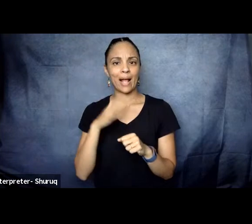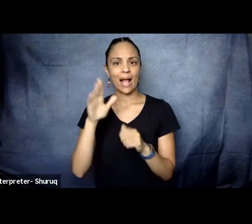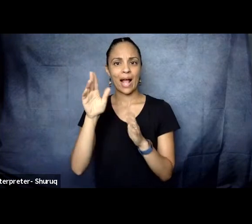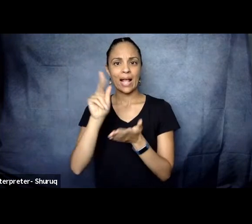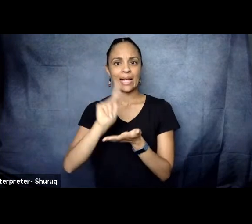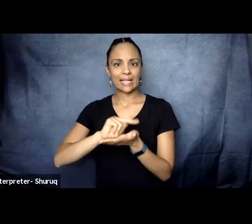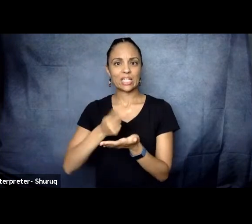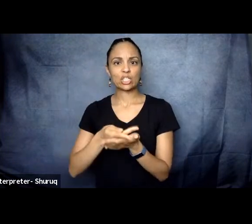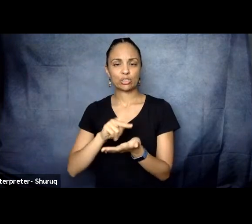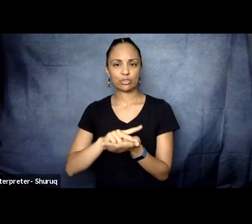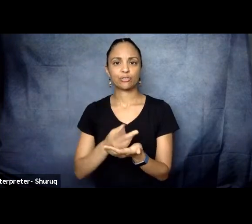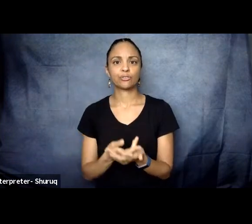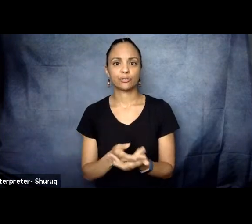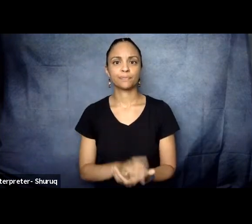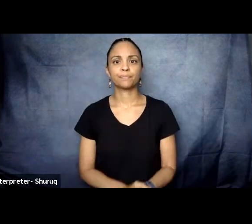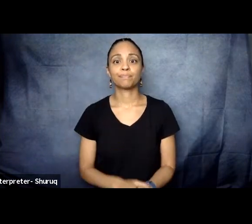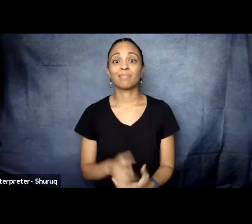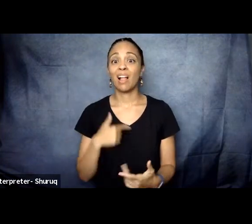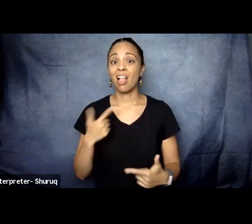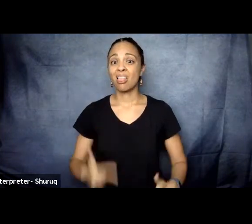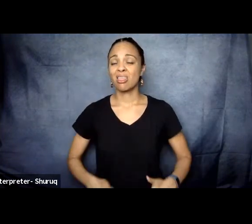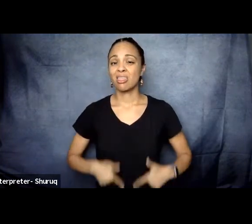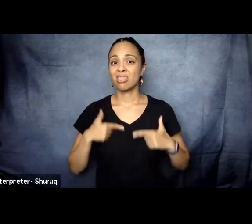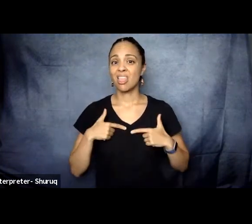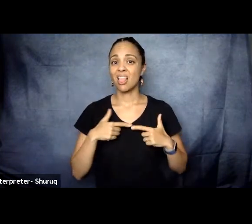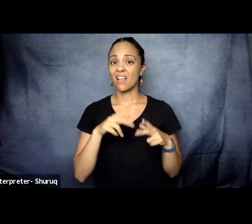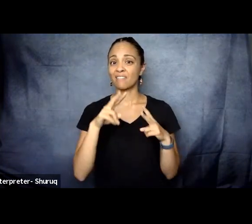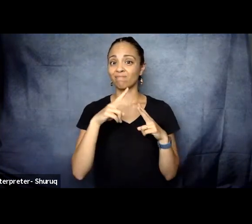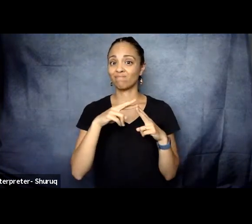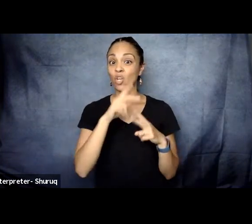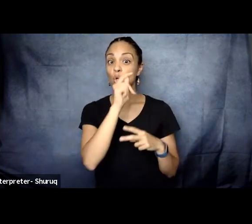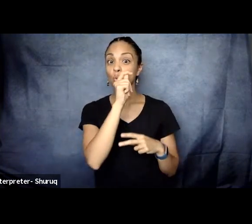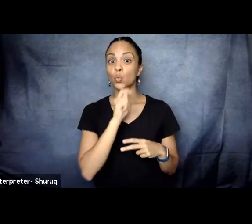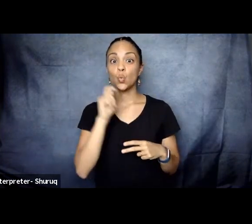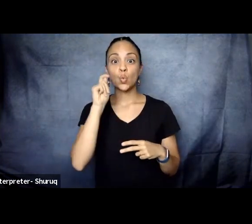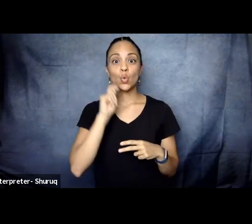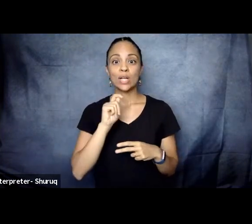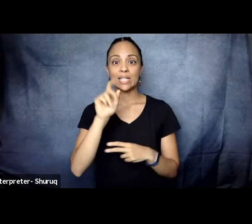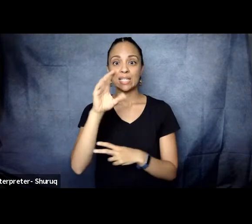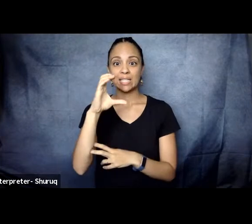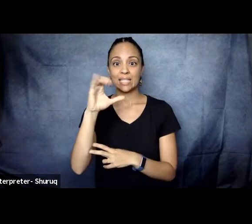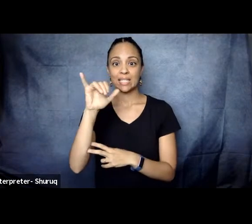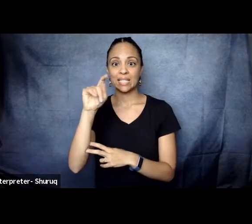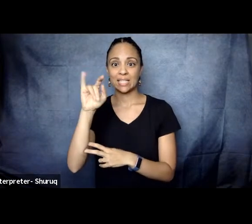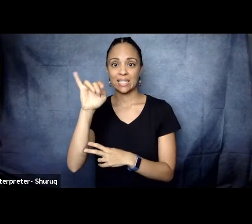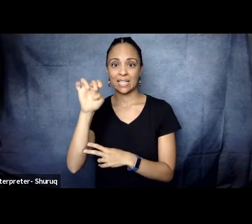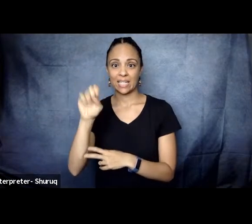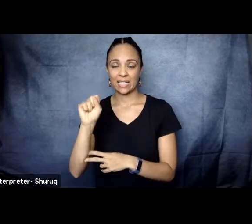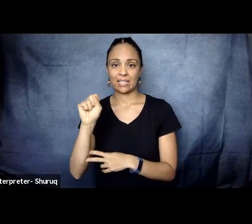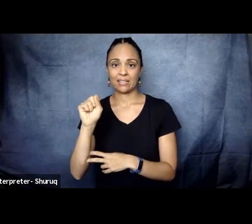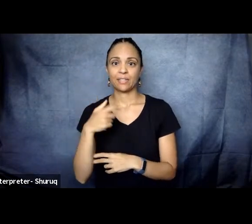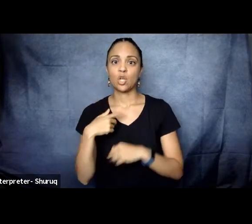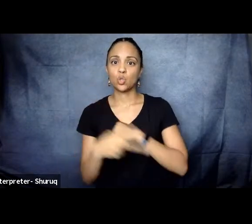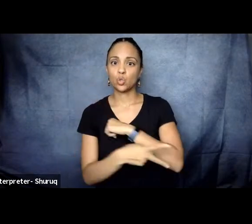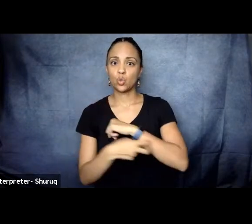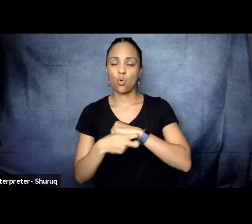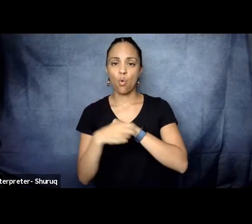in the Twin Cities, which is my hometown, stolen land of the Dakota and Ojibwe people.